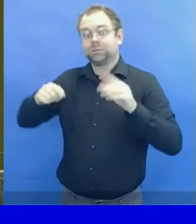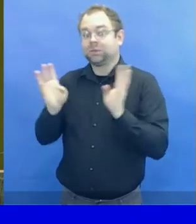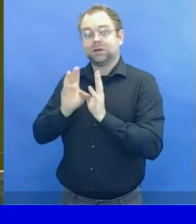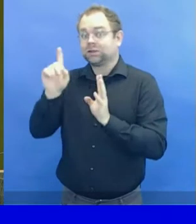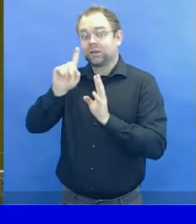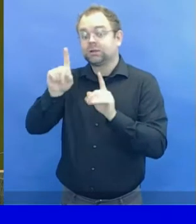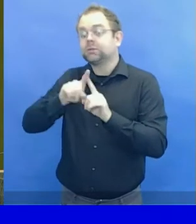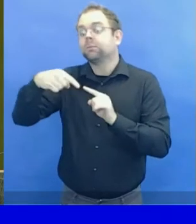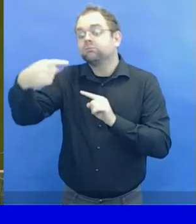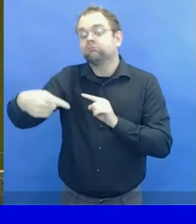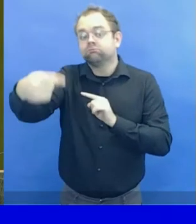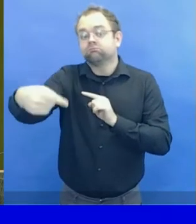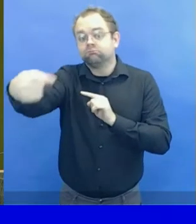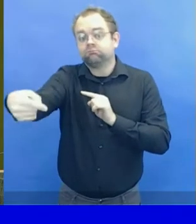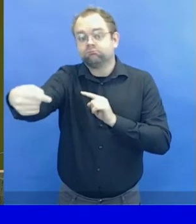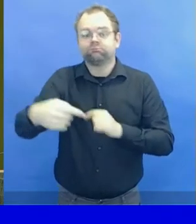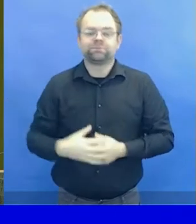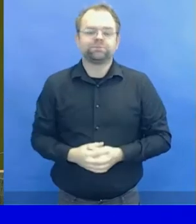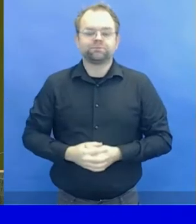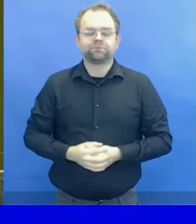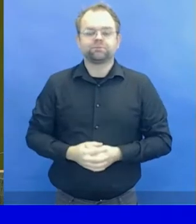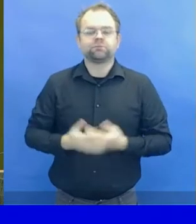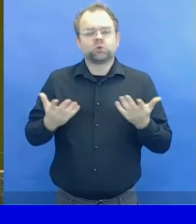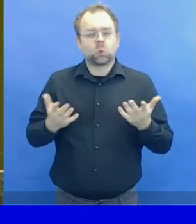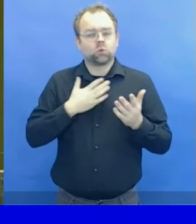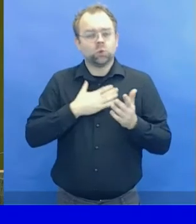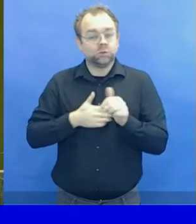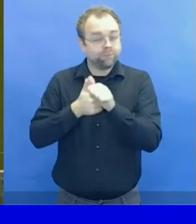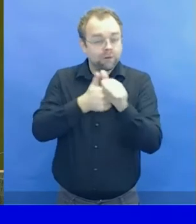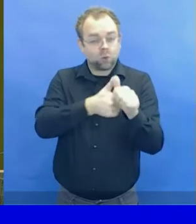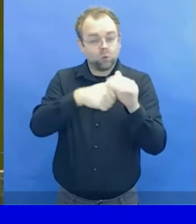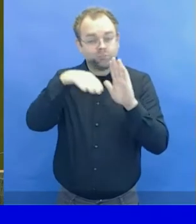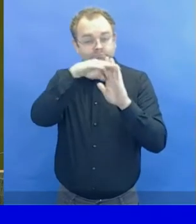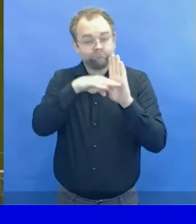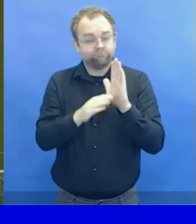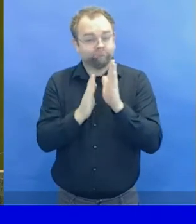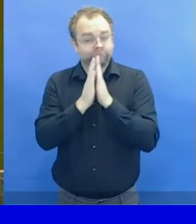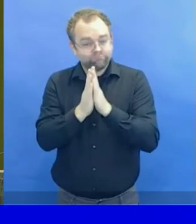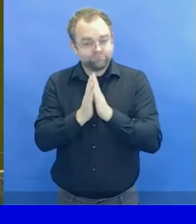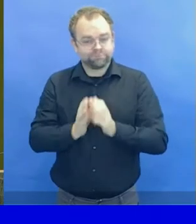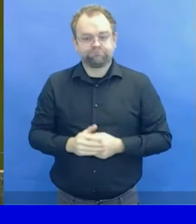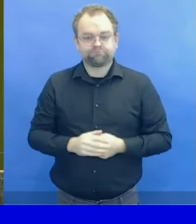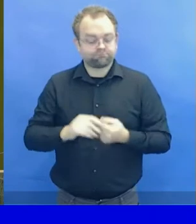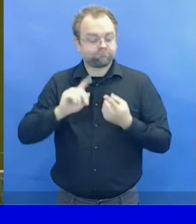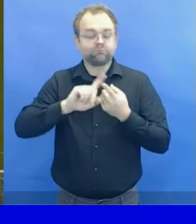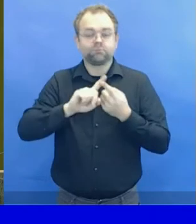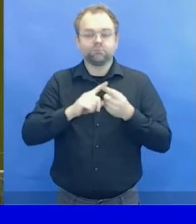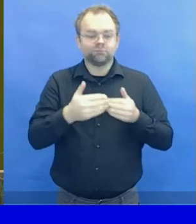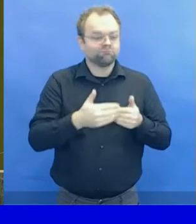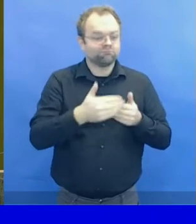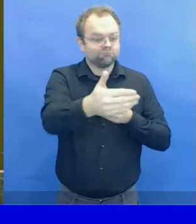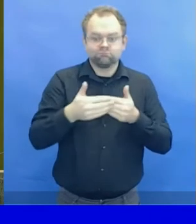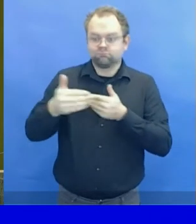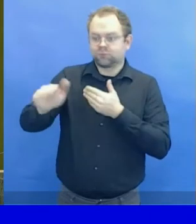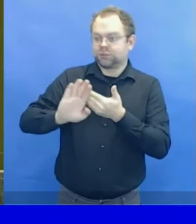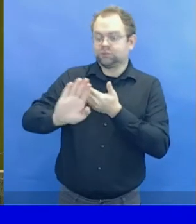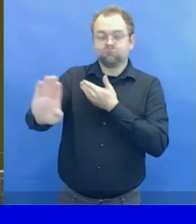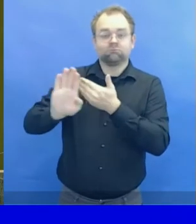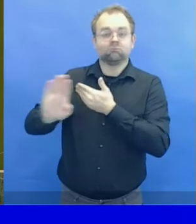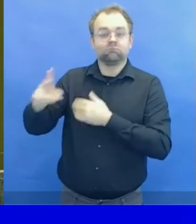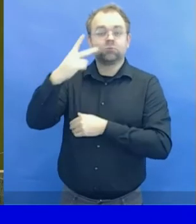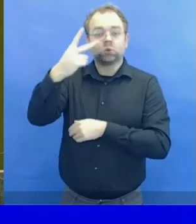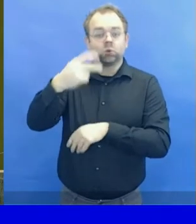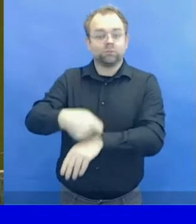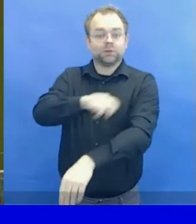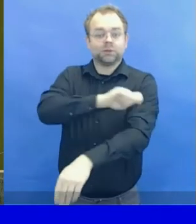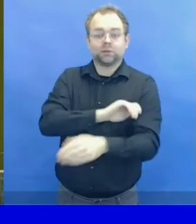six feet, two meters at all time. This includes refraining from physical contacts